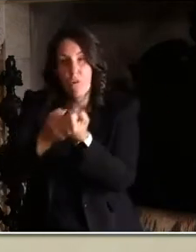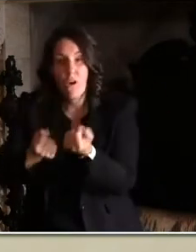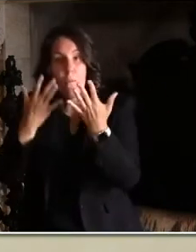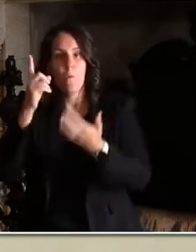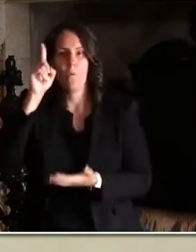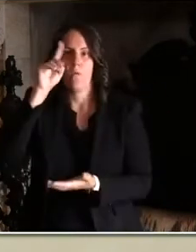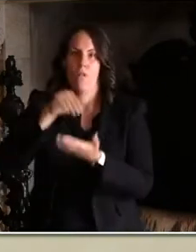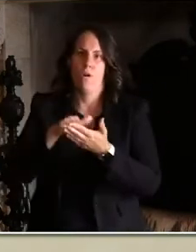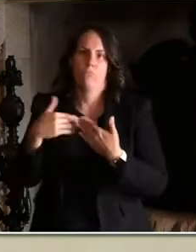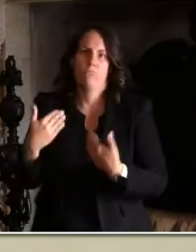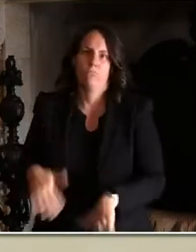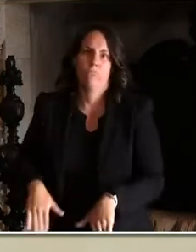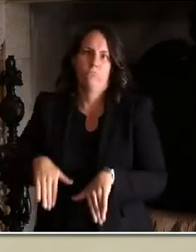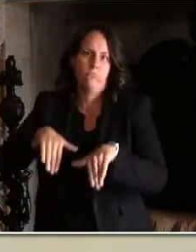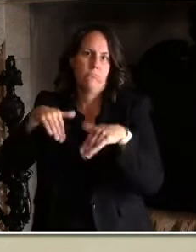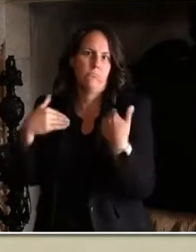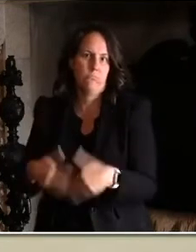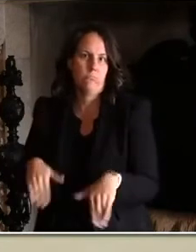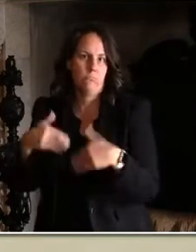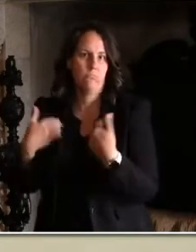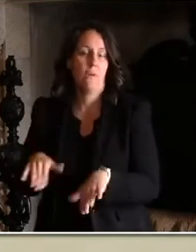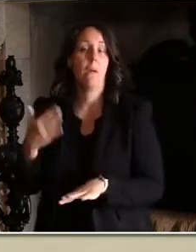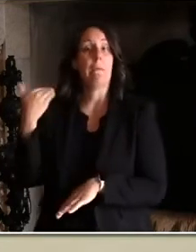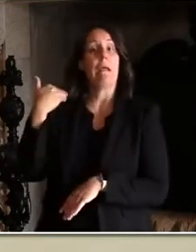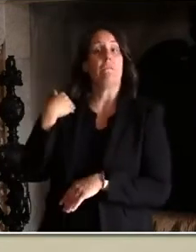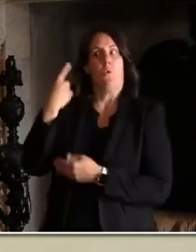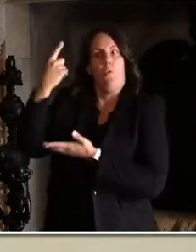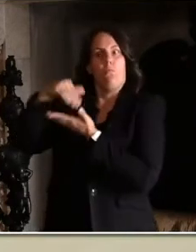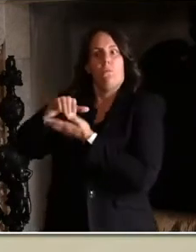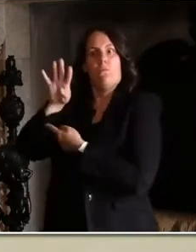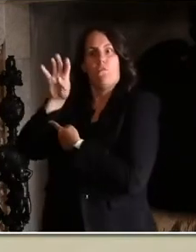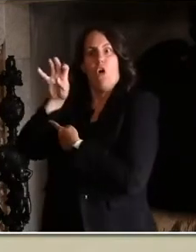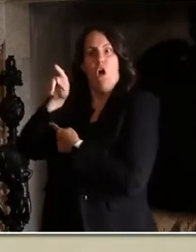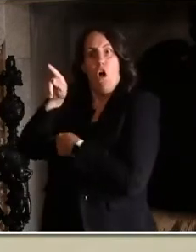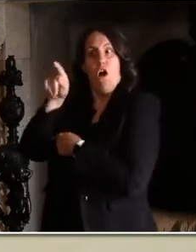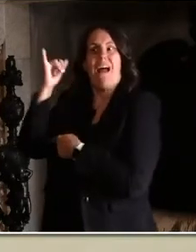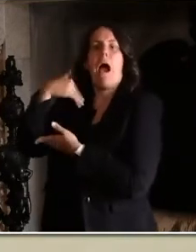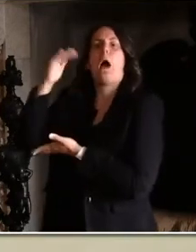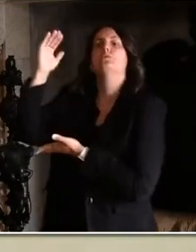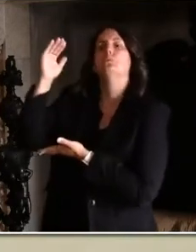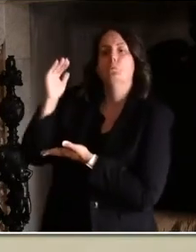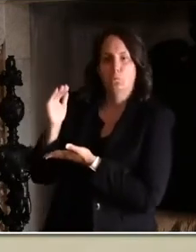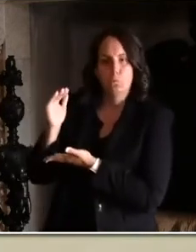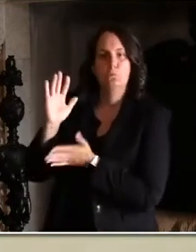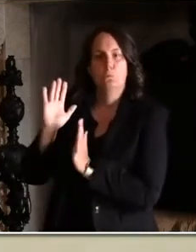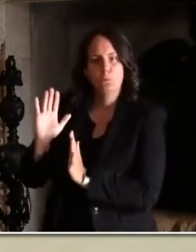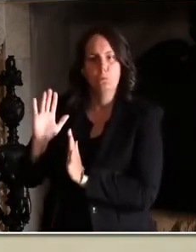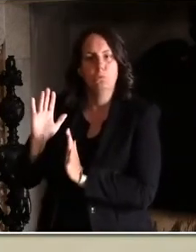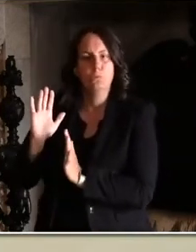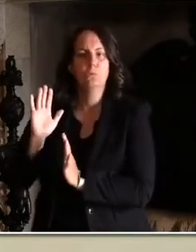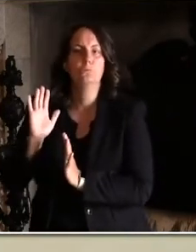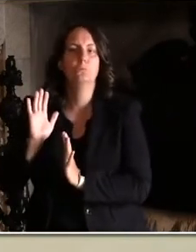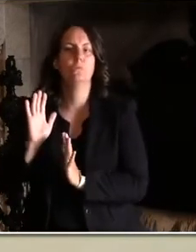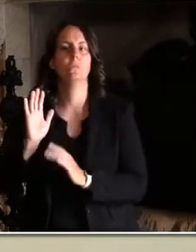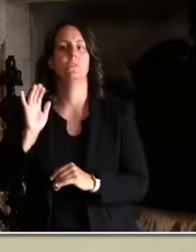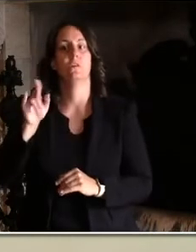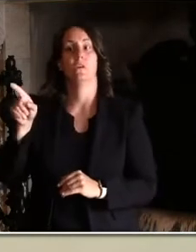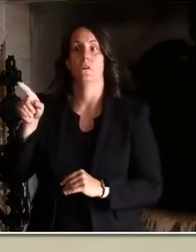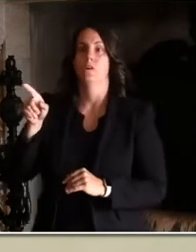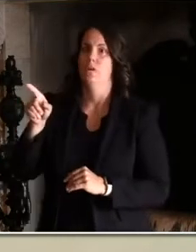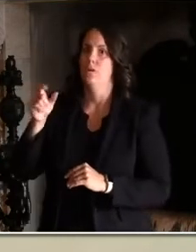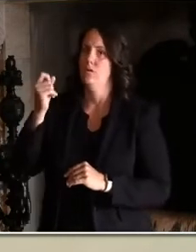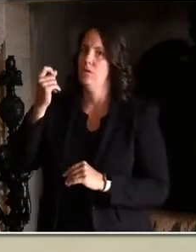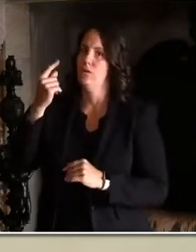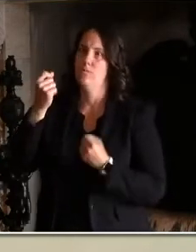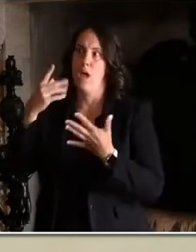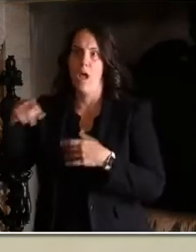This is down from a peak of approximately 1,400 back in May when the Guard was performing a variety of missions in support of